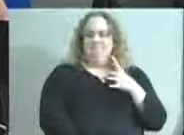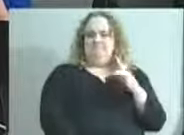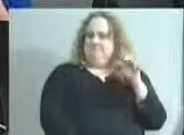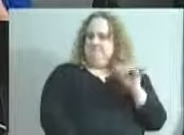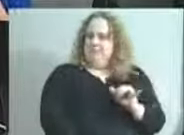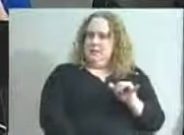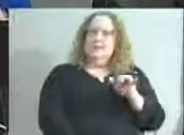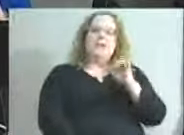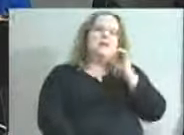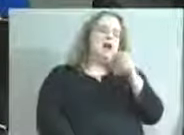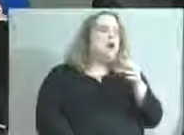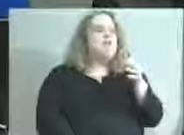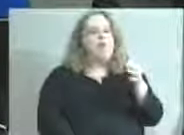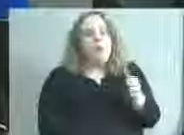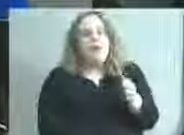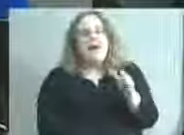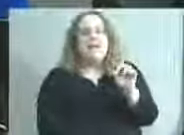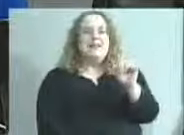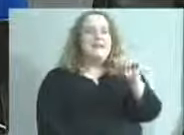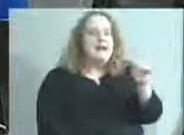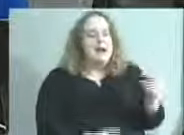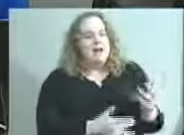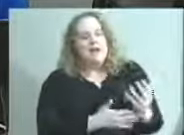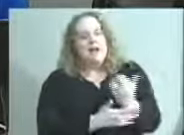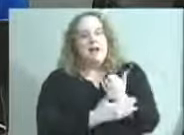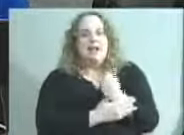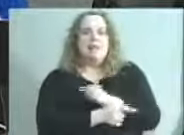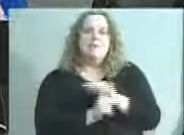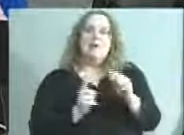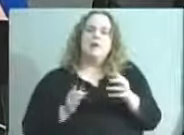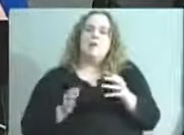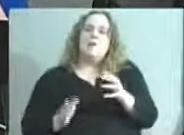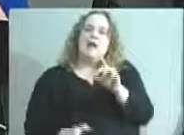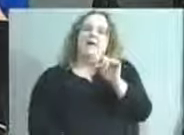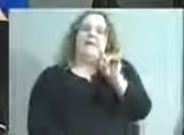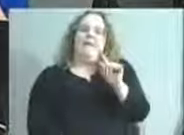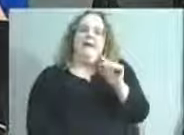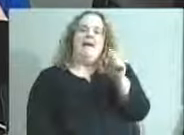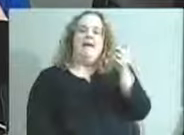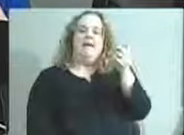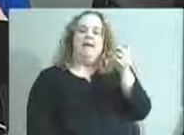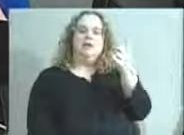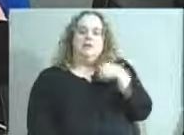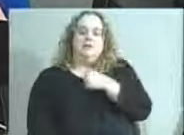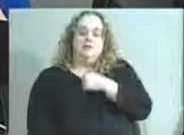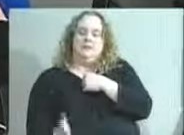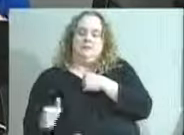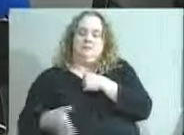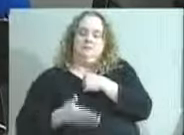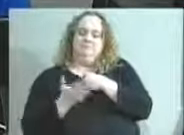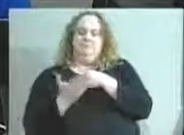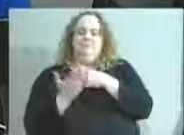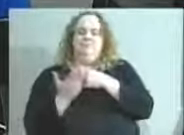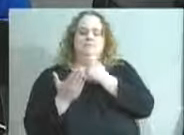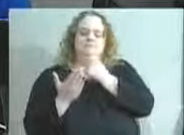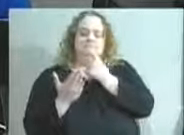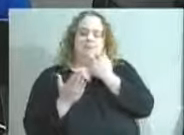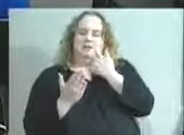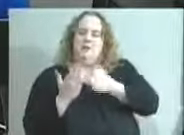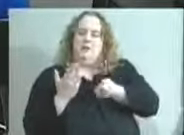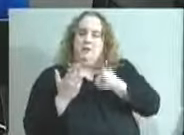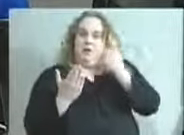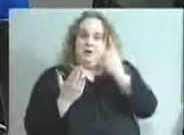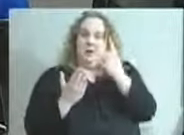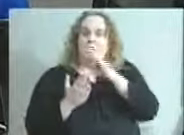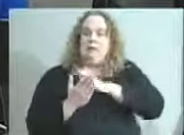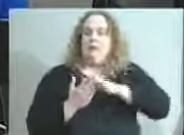not with the way the data was collected, but the way it was presented to us. So, I think that's a huge part of the issue. If, as a board, we're going to have